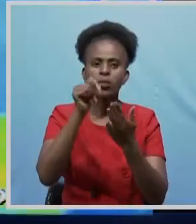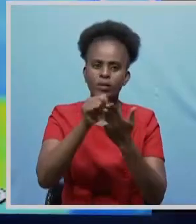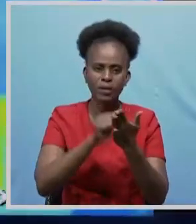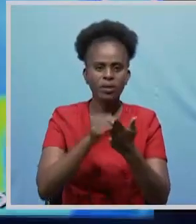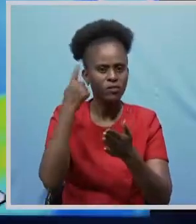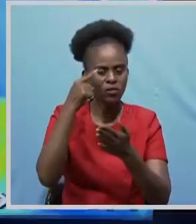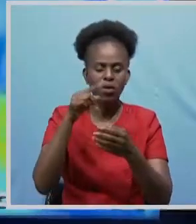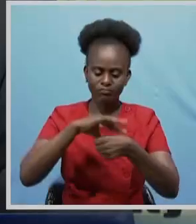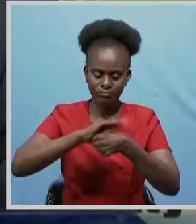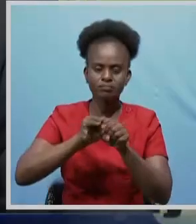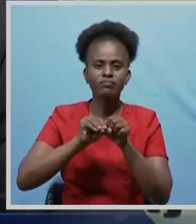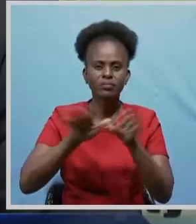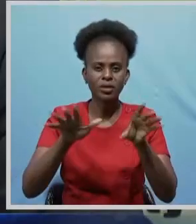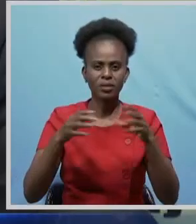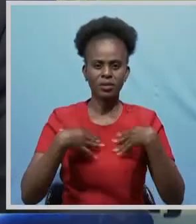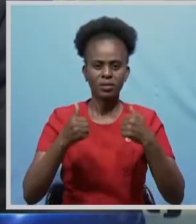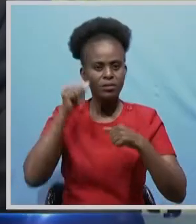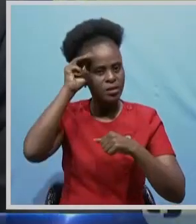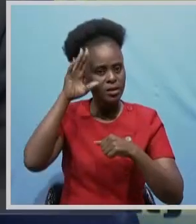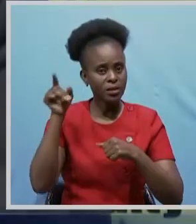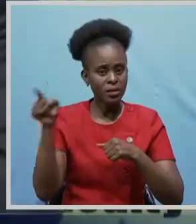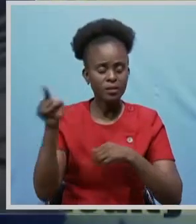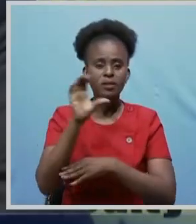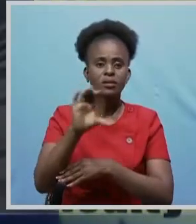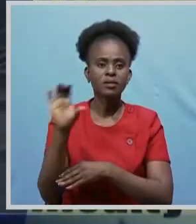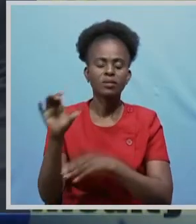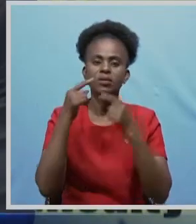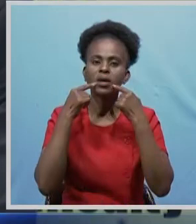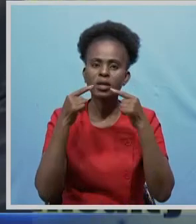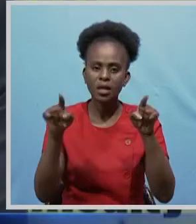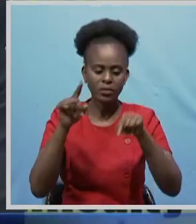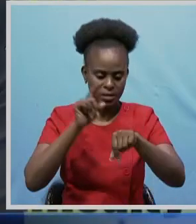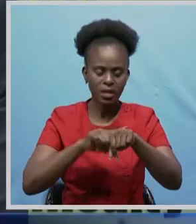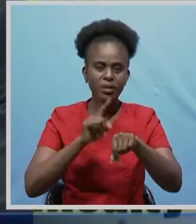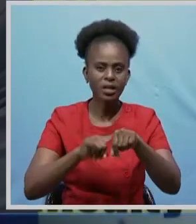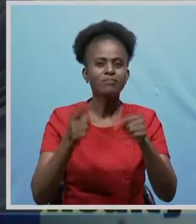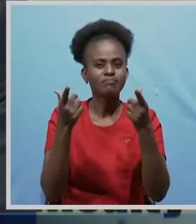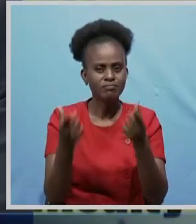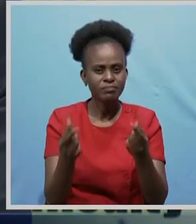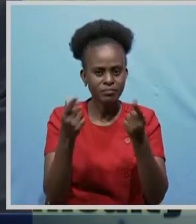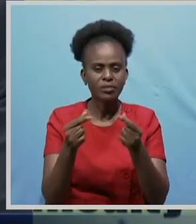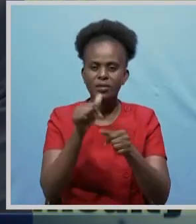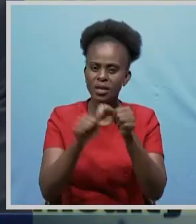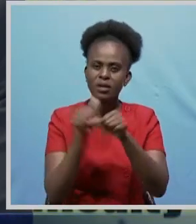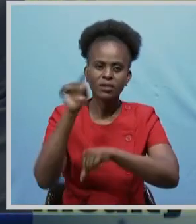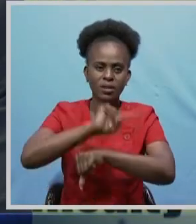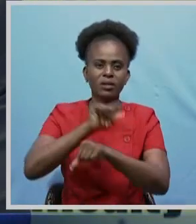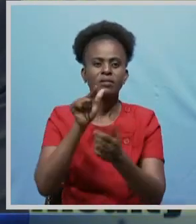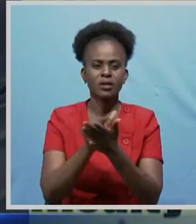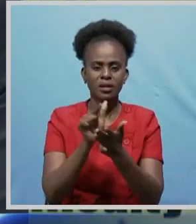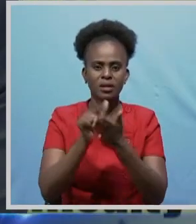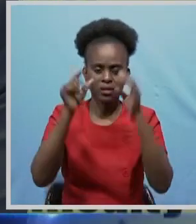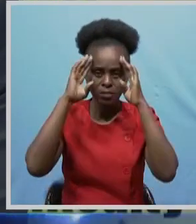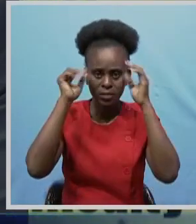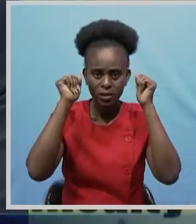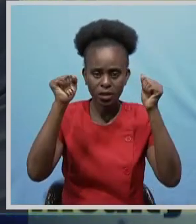for COVID-19. Health Minister Chitalu Chilufia announced the measure during the routine updates in Lusaka. His Excellency, the